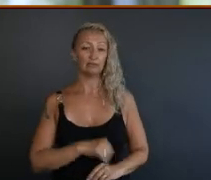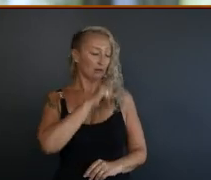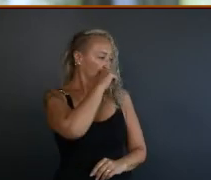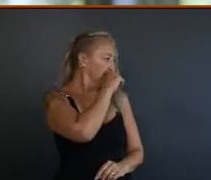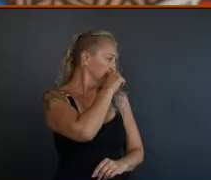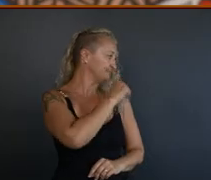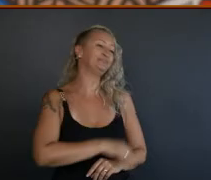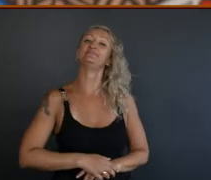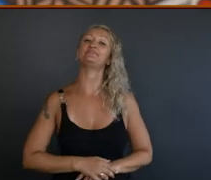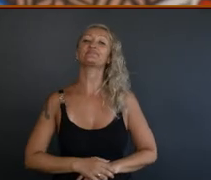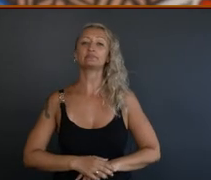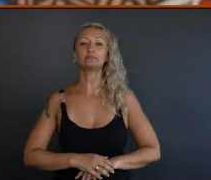because of the sun.